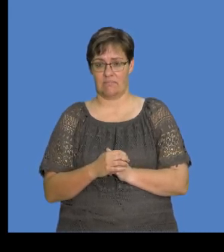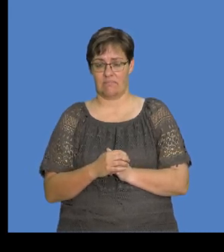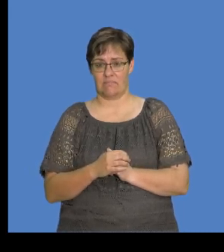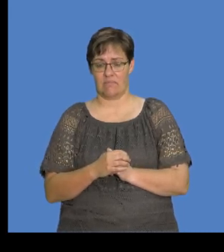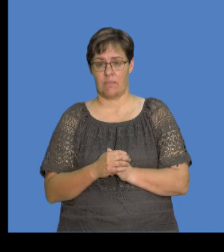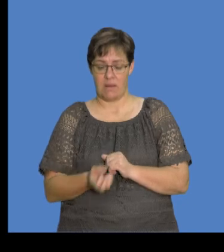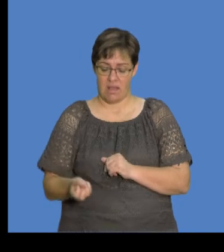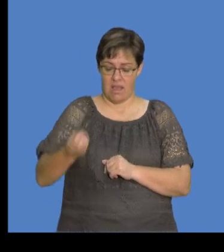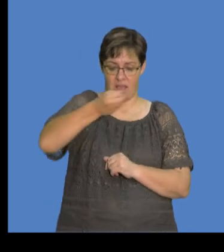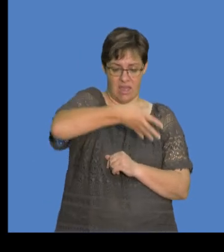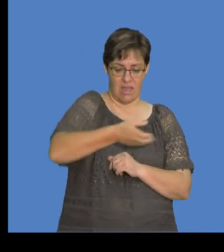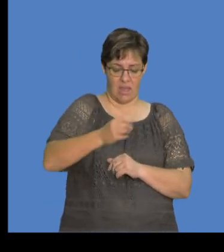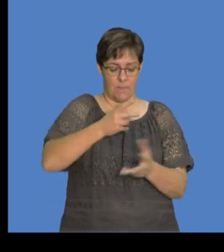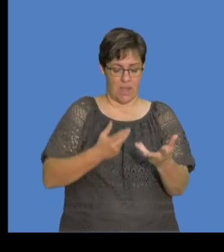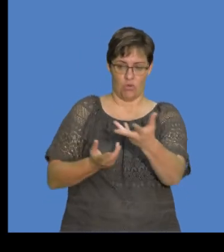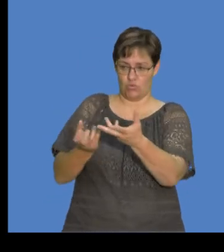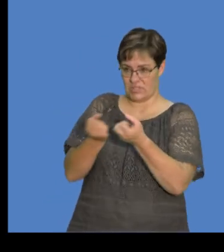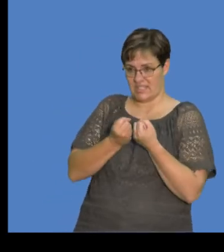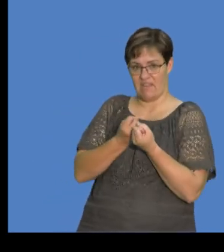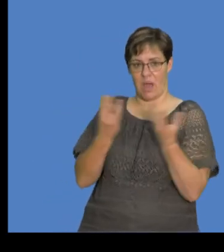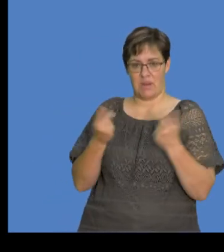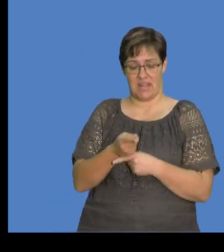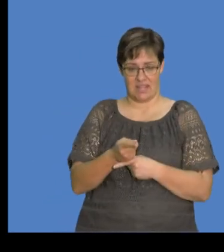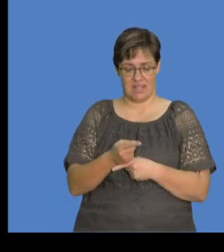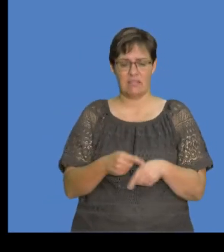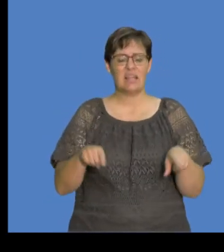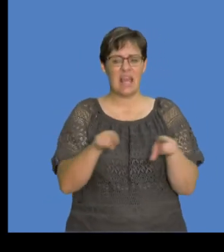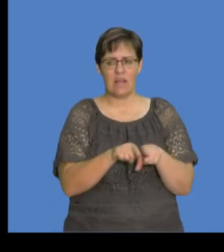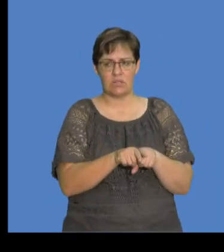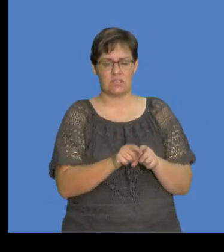gained, okay? So